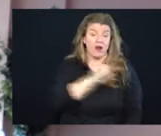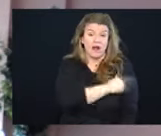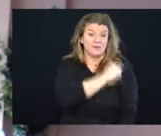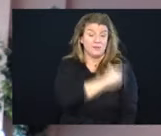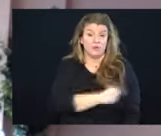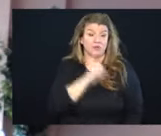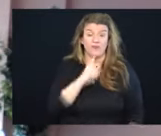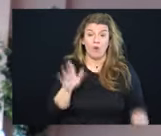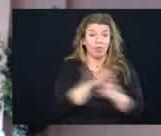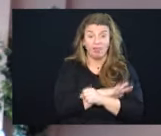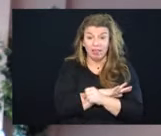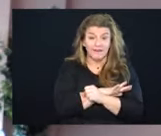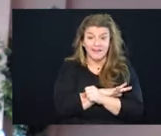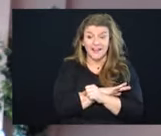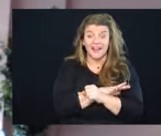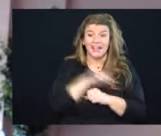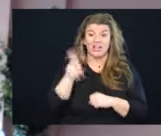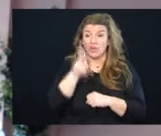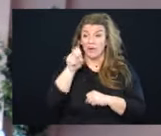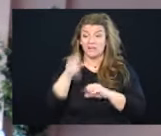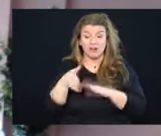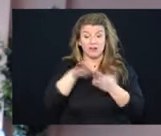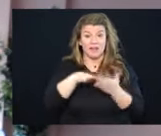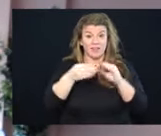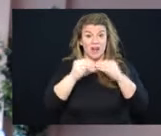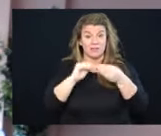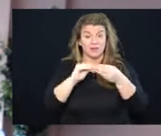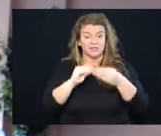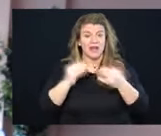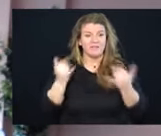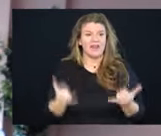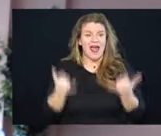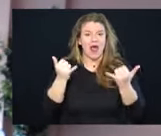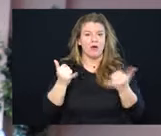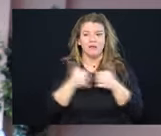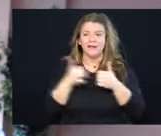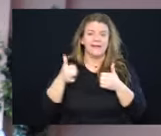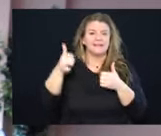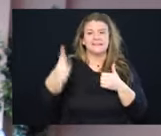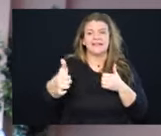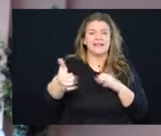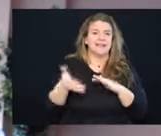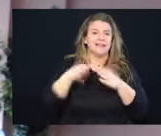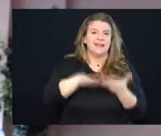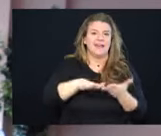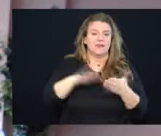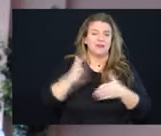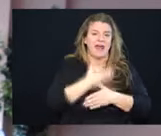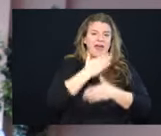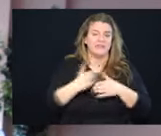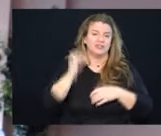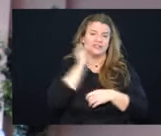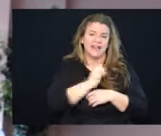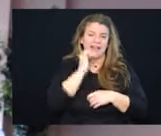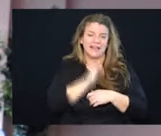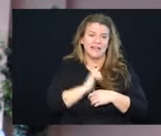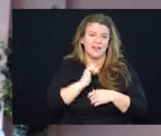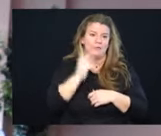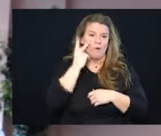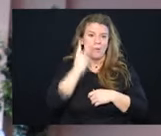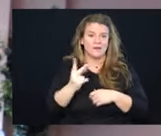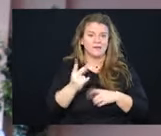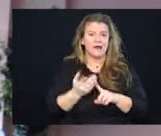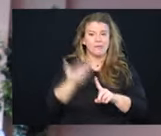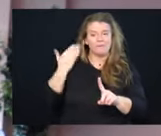and in the US, our death rates have now exceeded the death rates on an average daily basis of what we saw